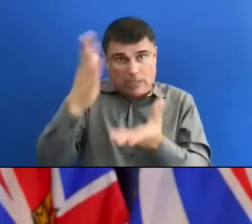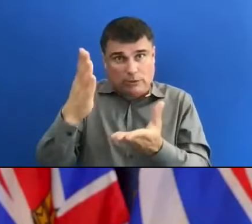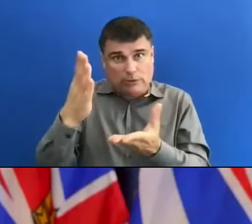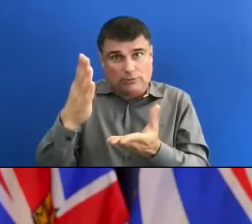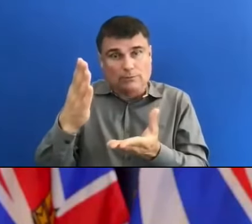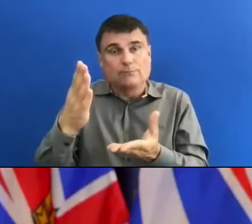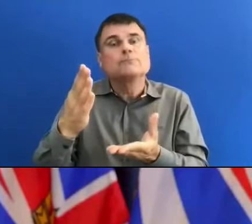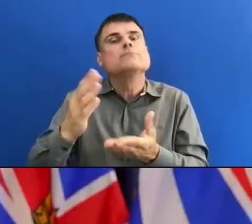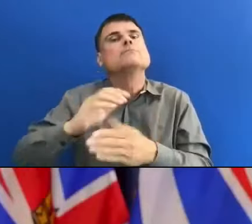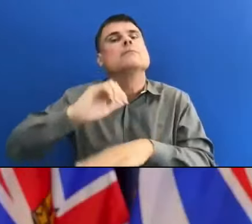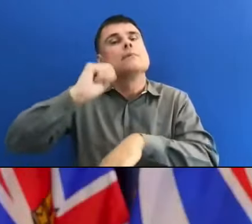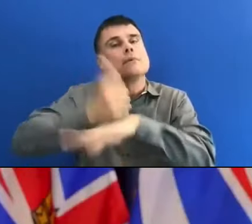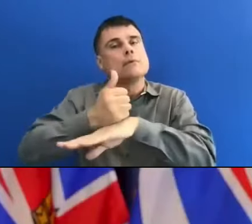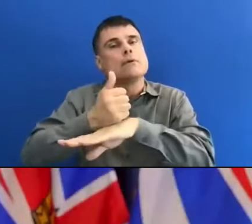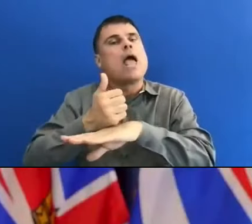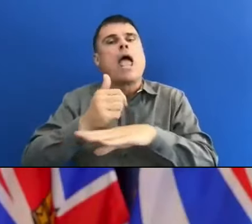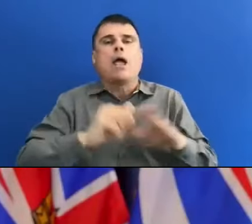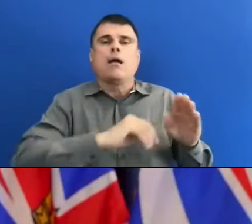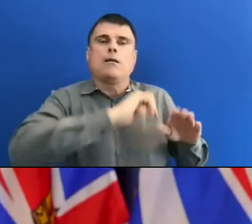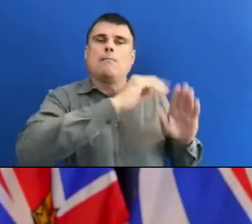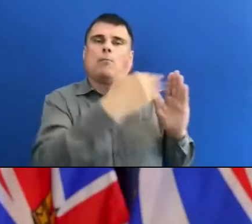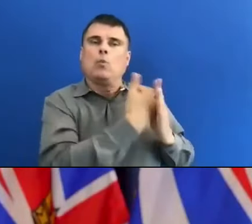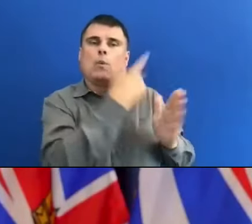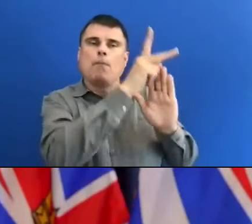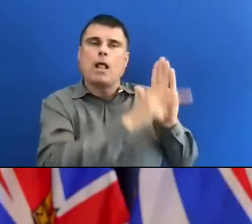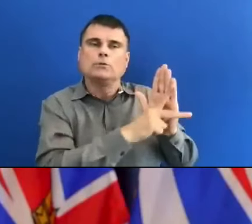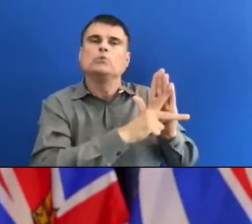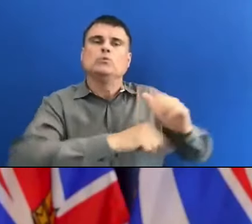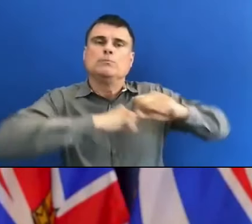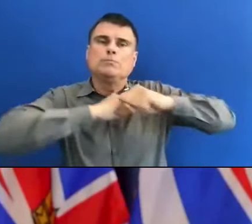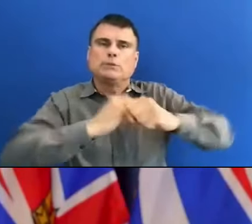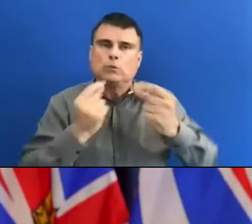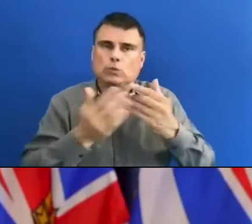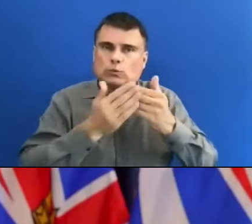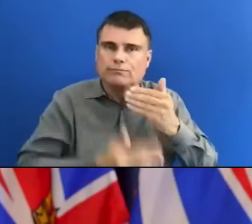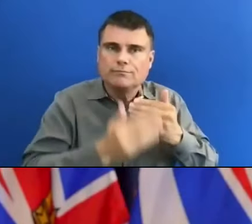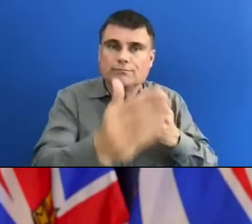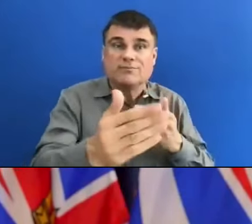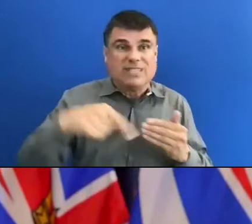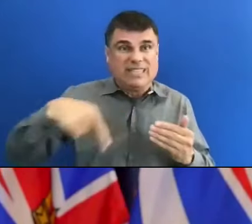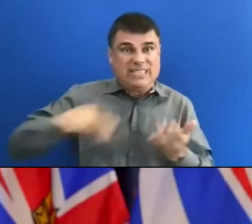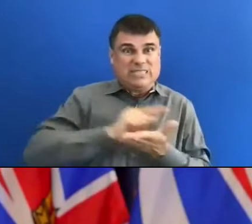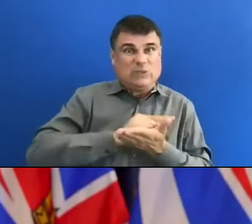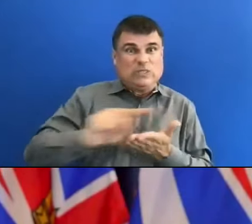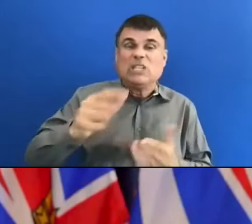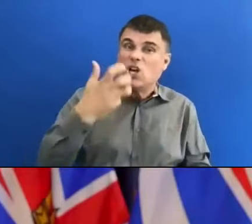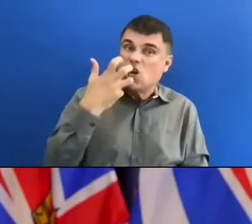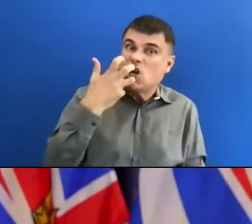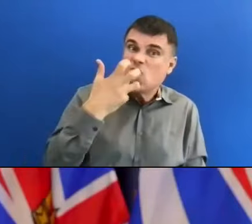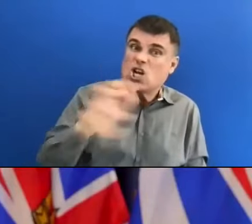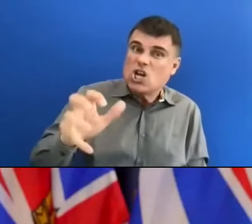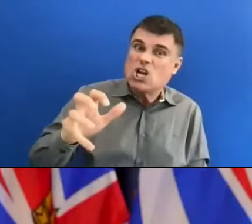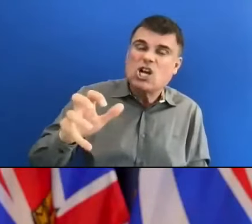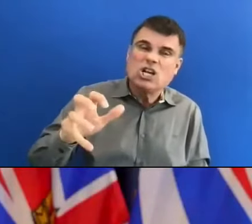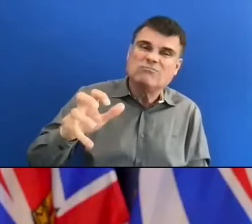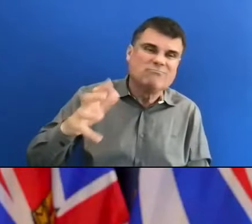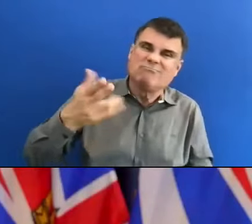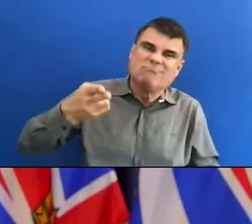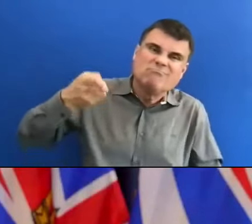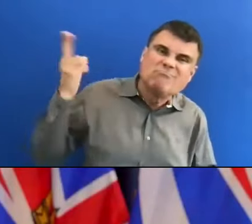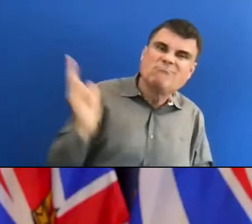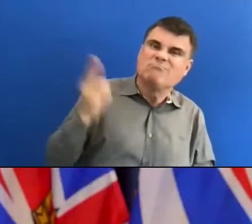forward. And again, this was an unprecedented heat wave, records broken day after day.